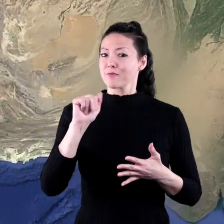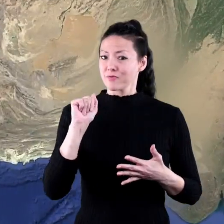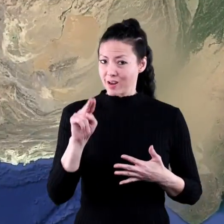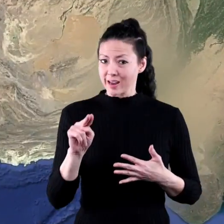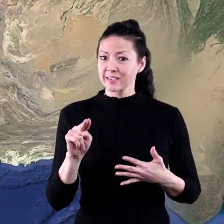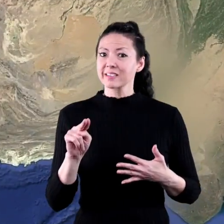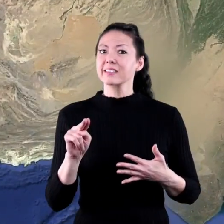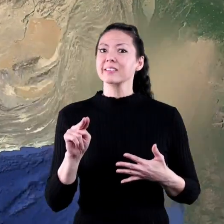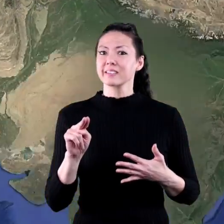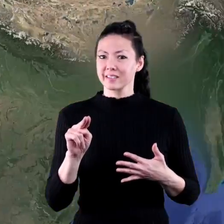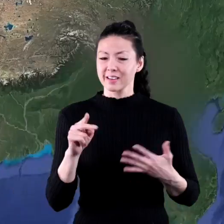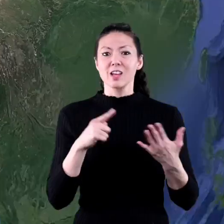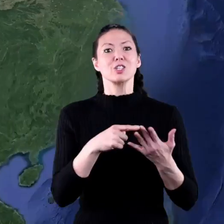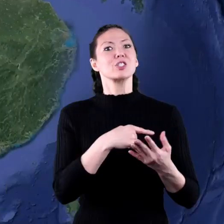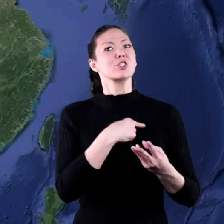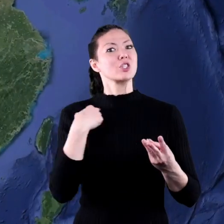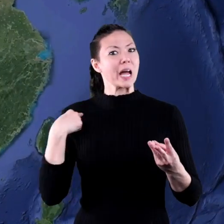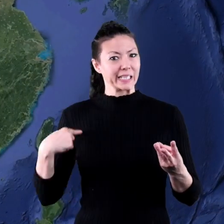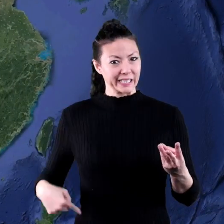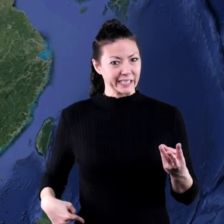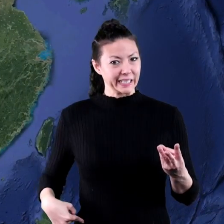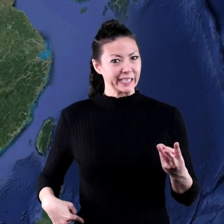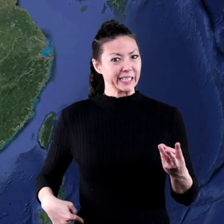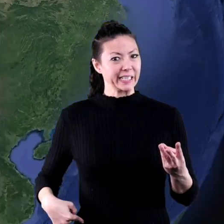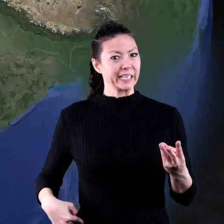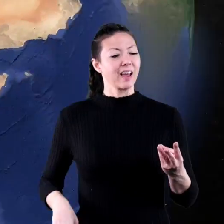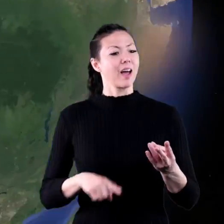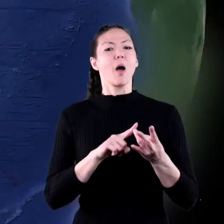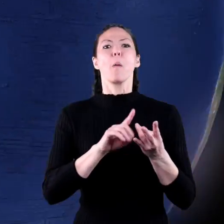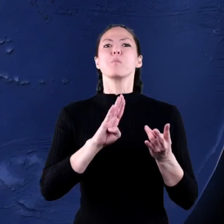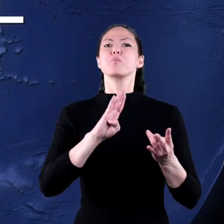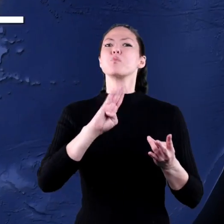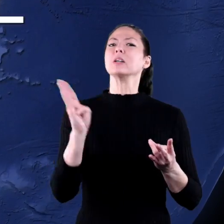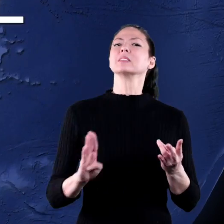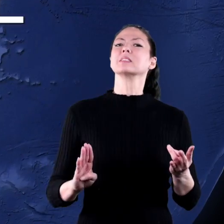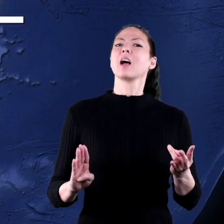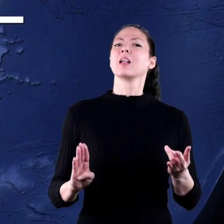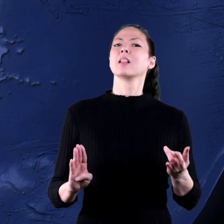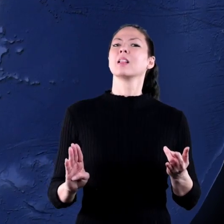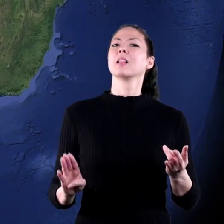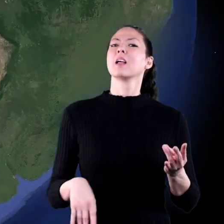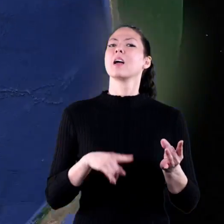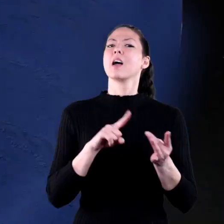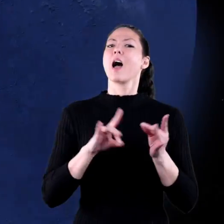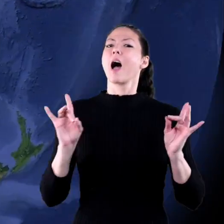Iran, China, Brazil,